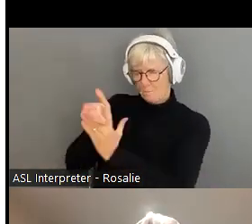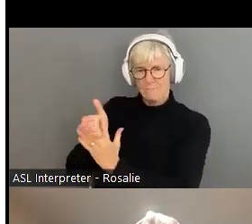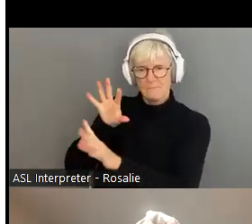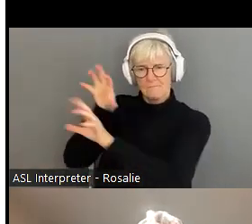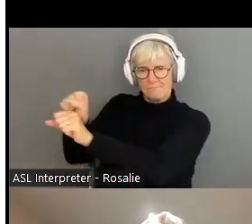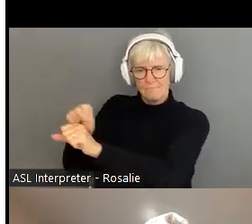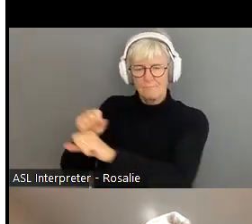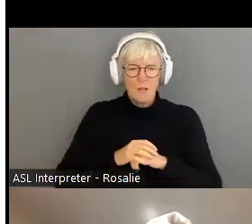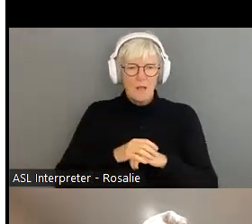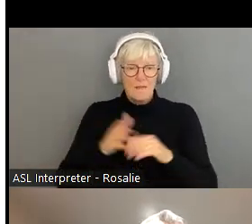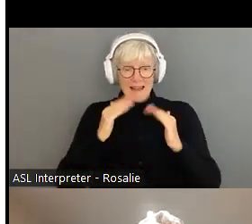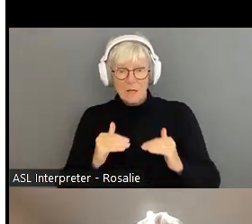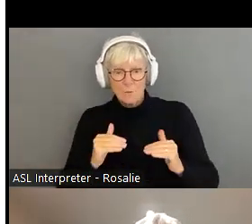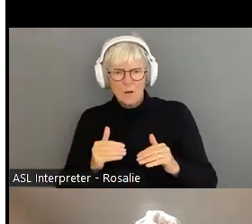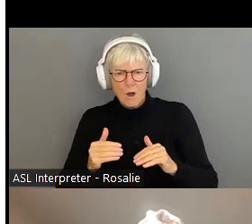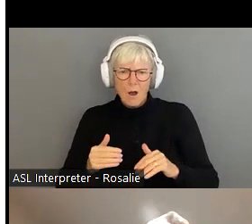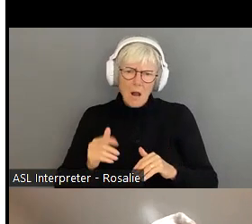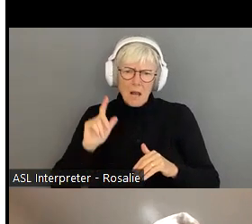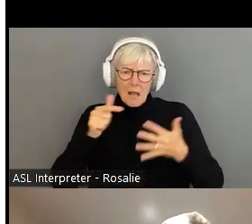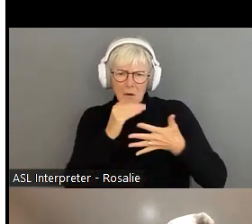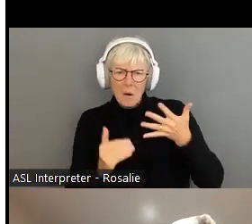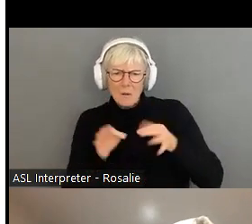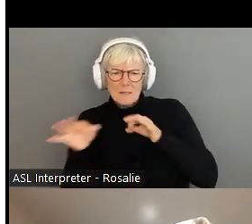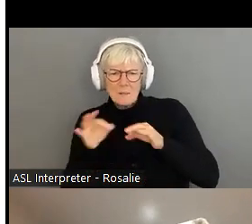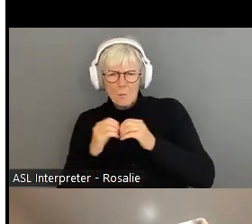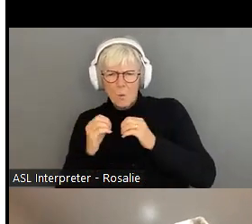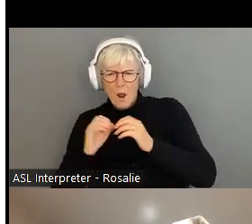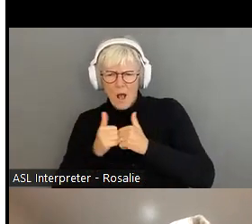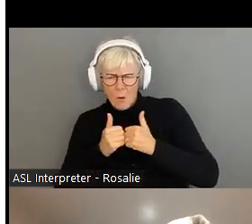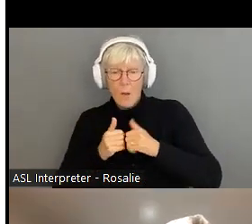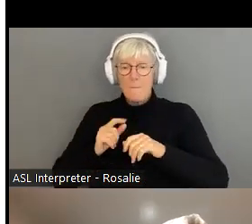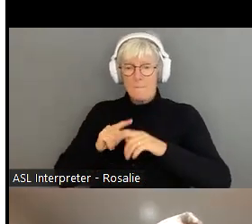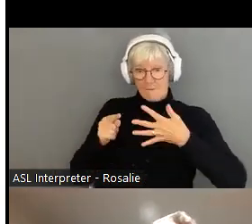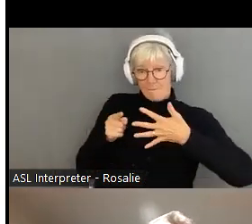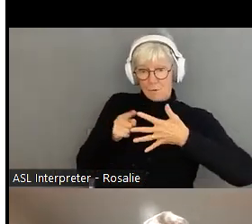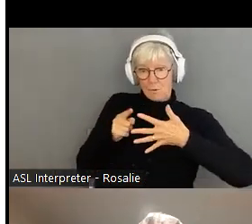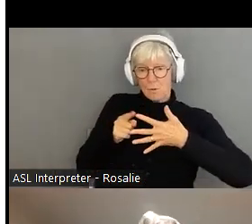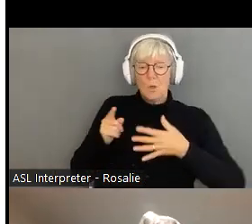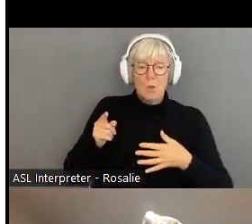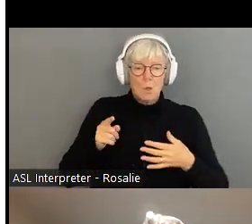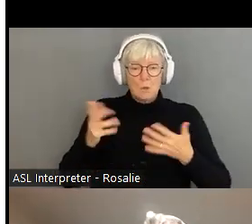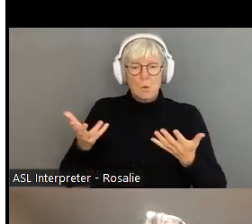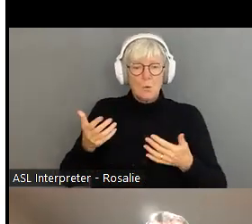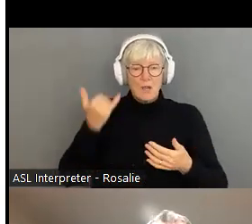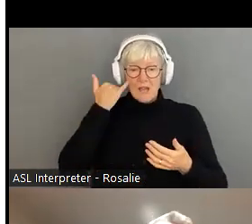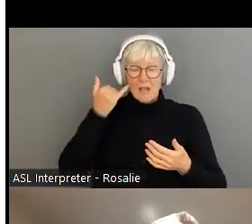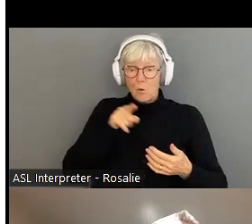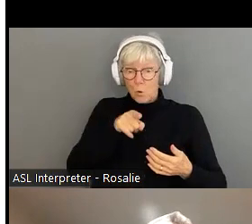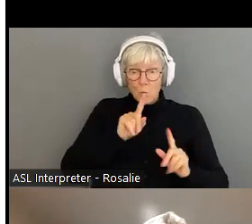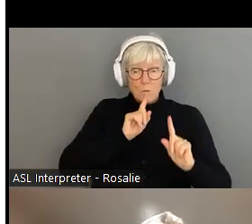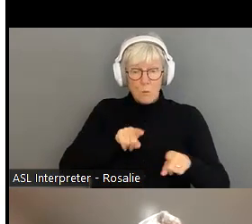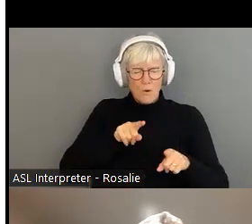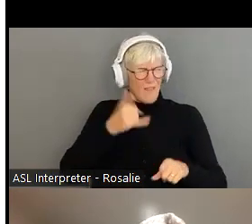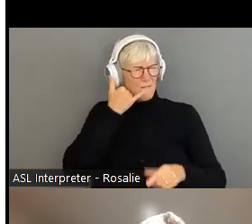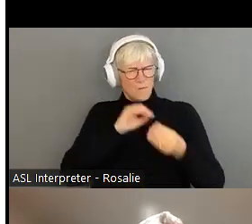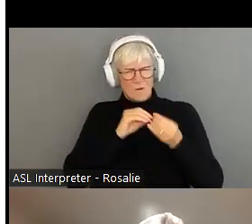unit, which I'll go into a little into detail a little later as well. So, in other words, if you report a fraudulent phone number, we work